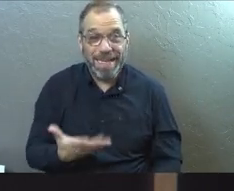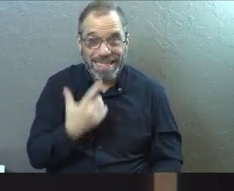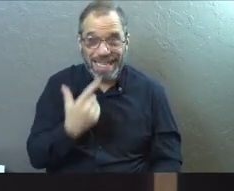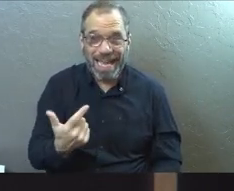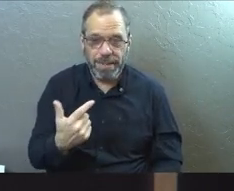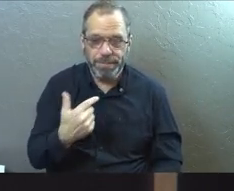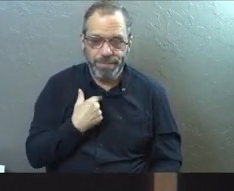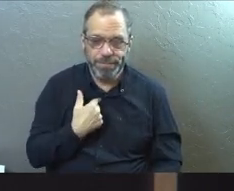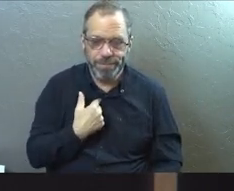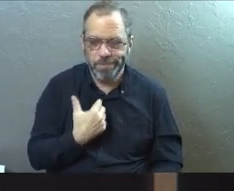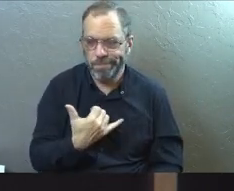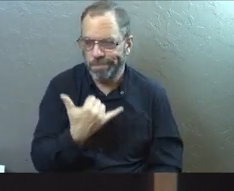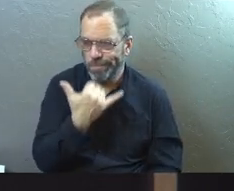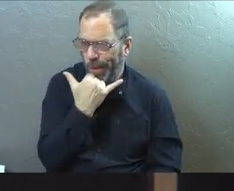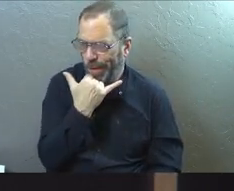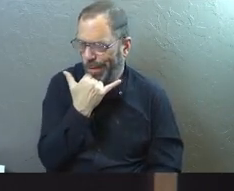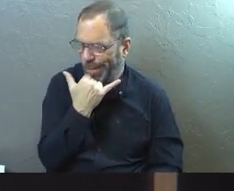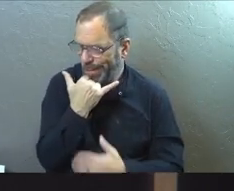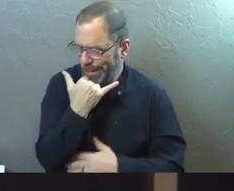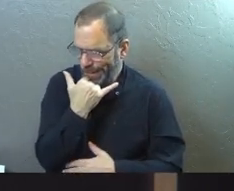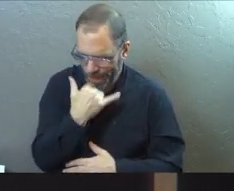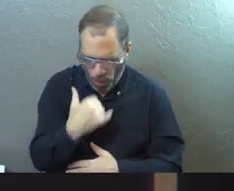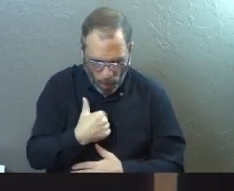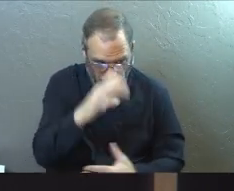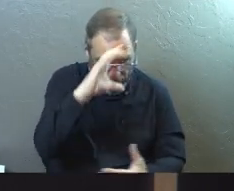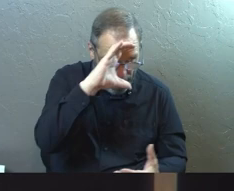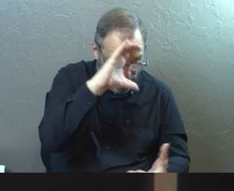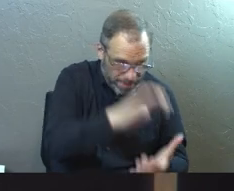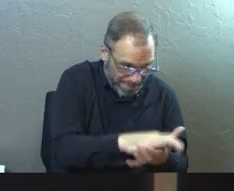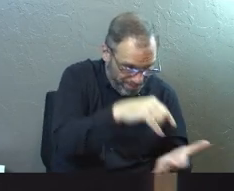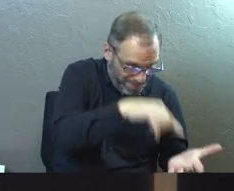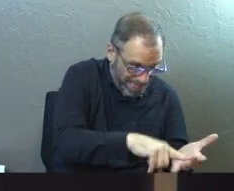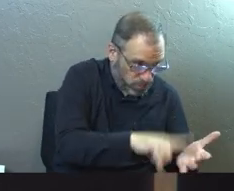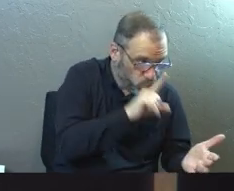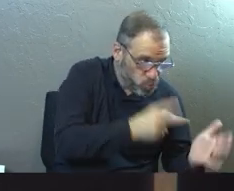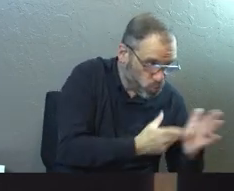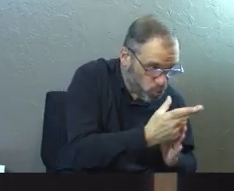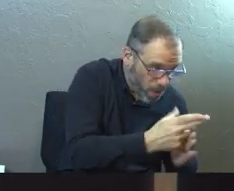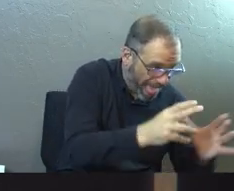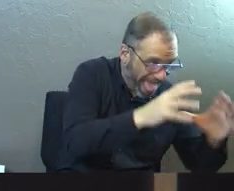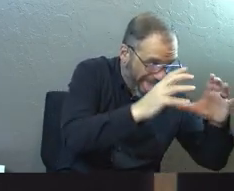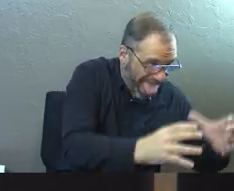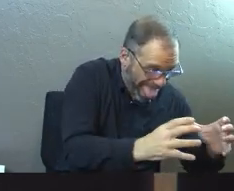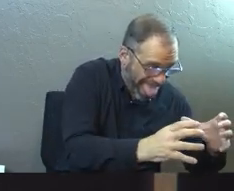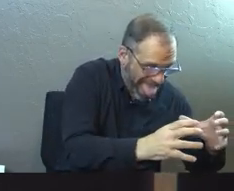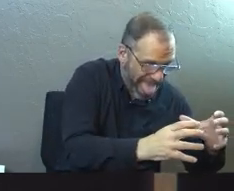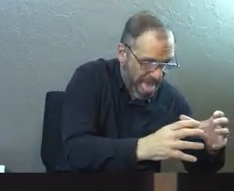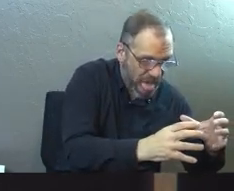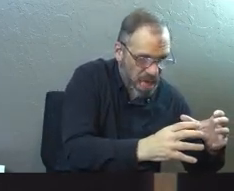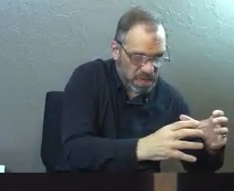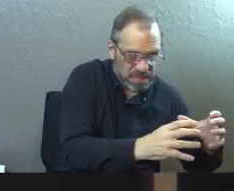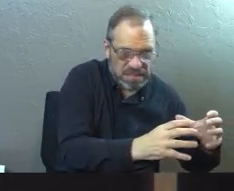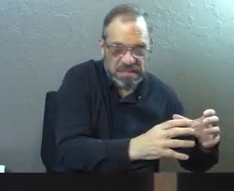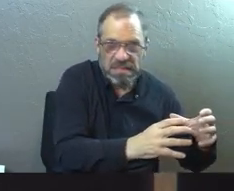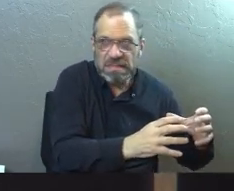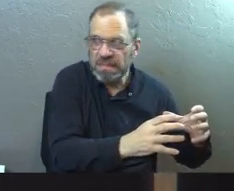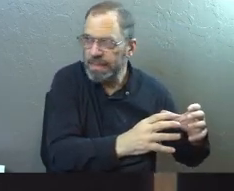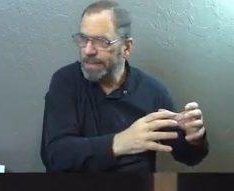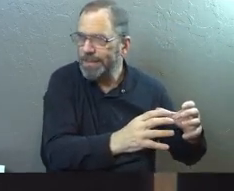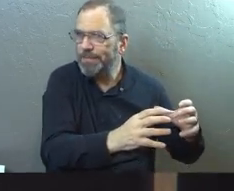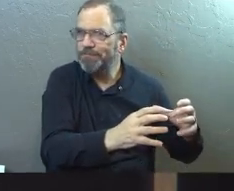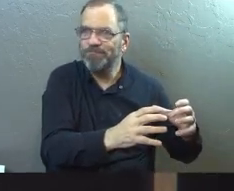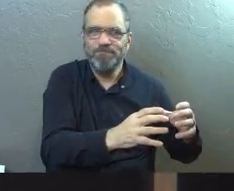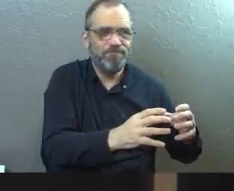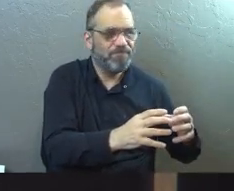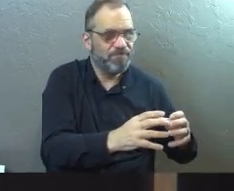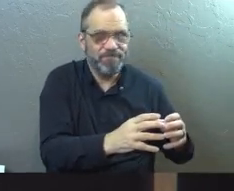wrong. That there are pieces of what I thought the story of God was and was supposed to look like that just weren't it and I don't want to sit